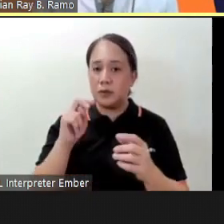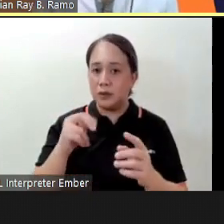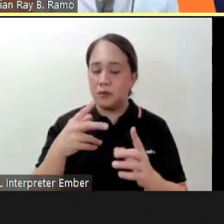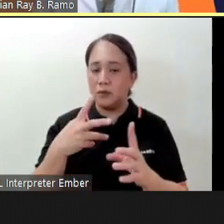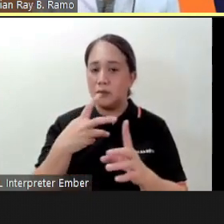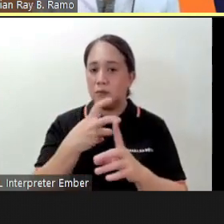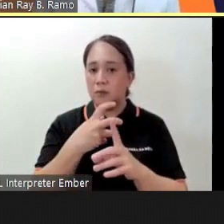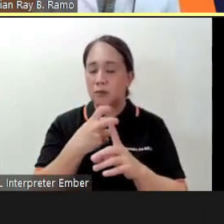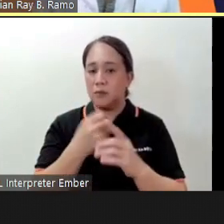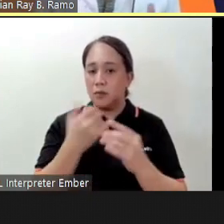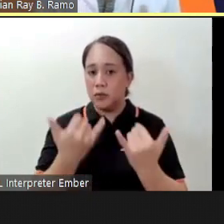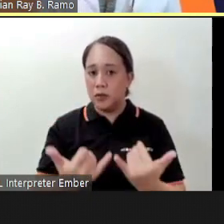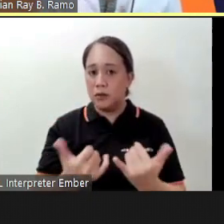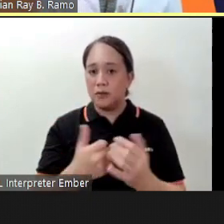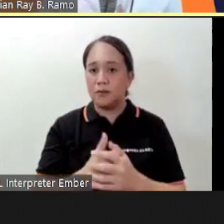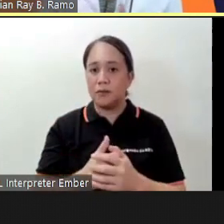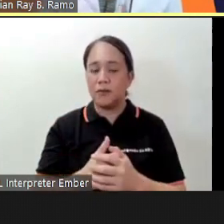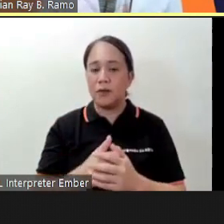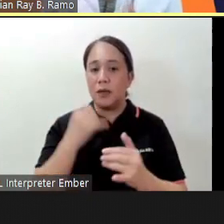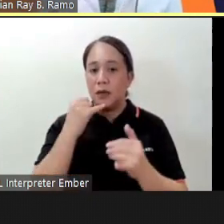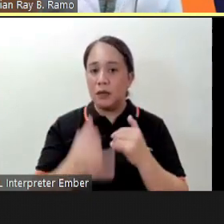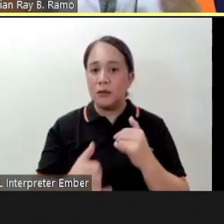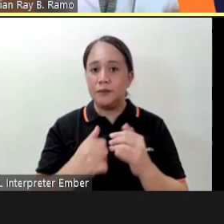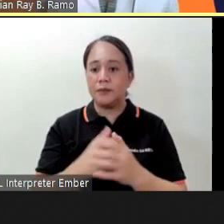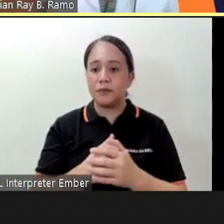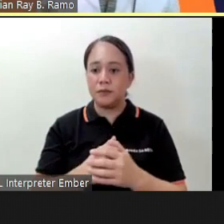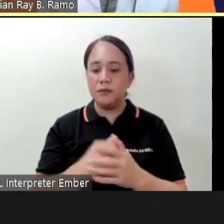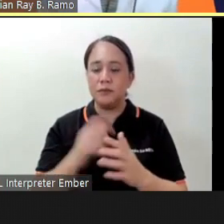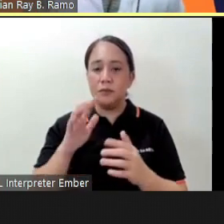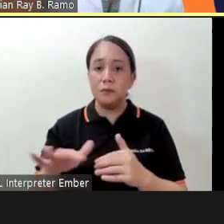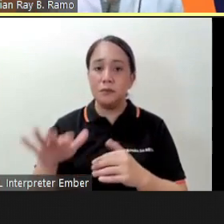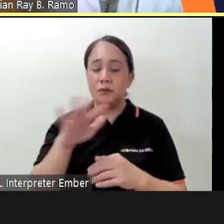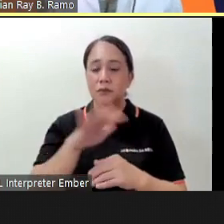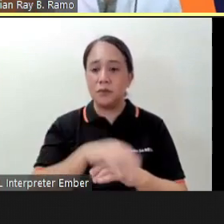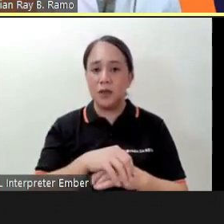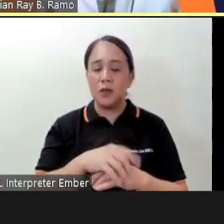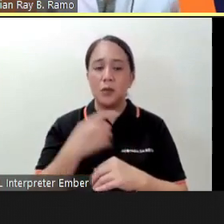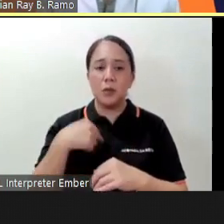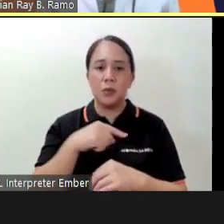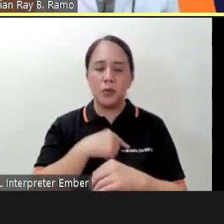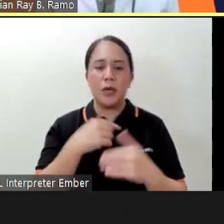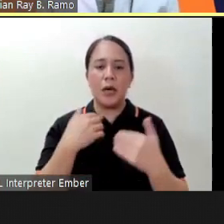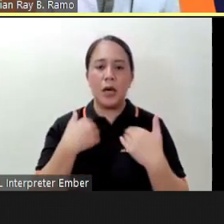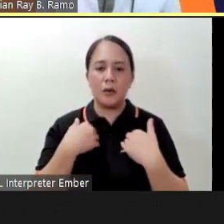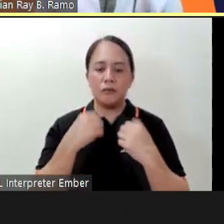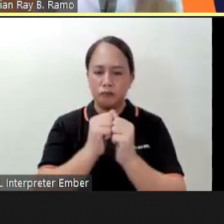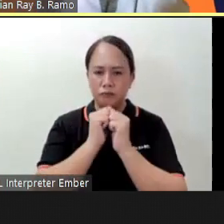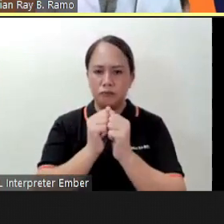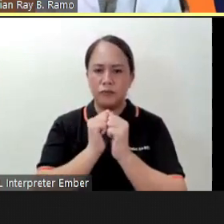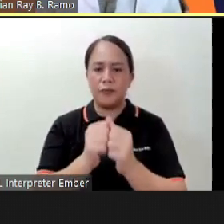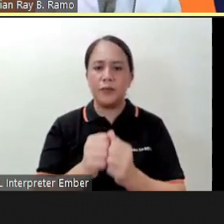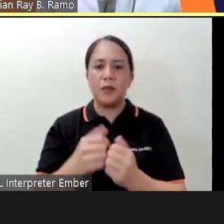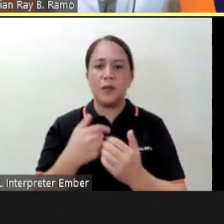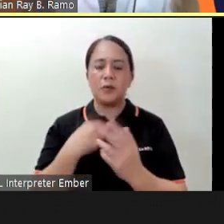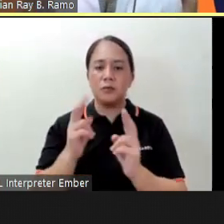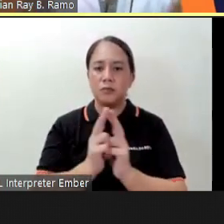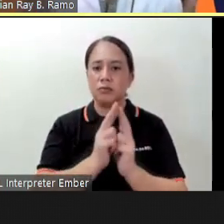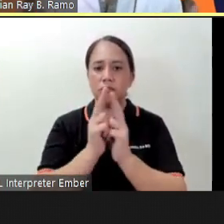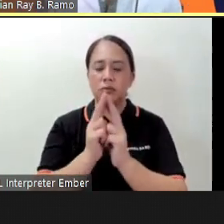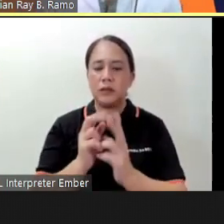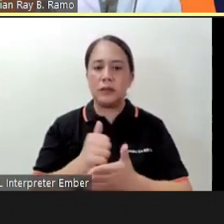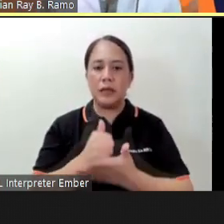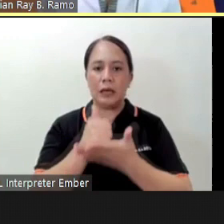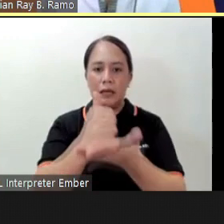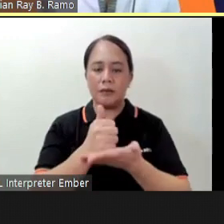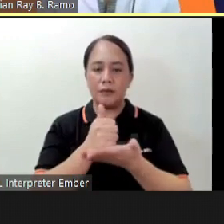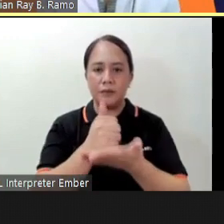today and lastly overall we are all in this together we must unite and help one